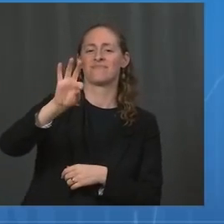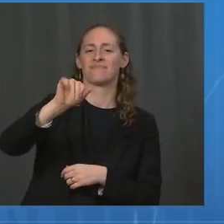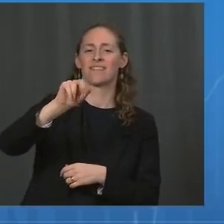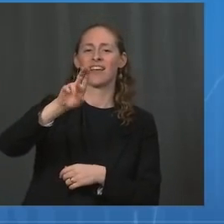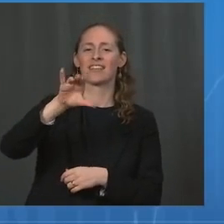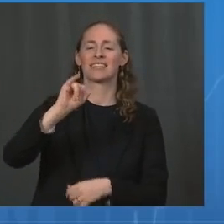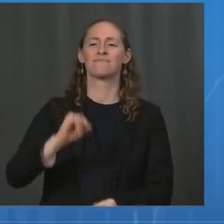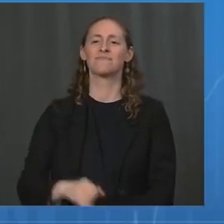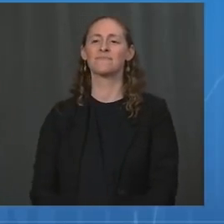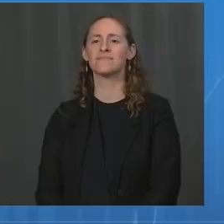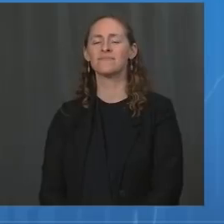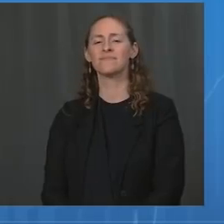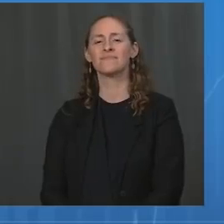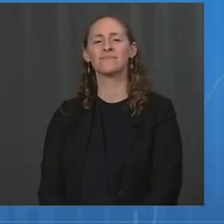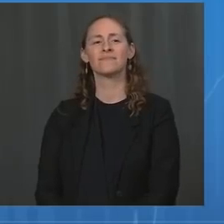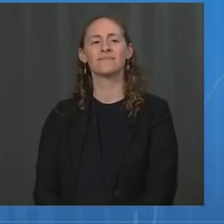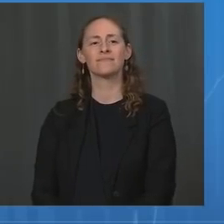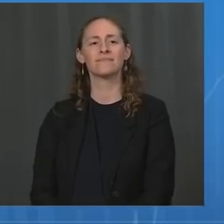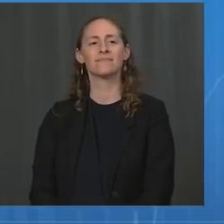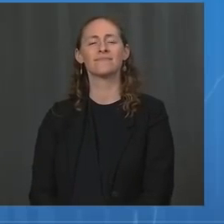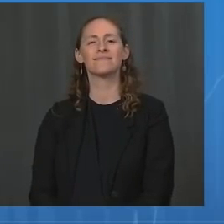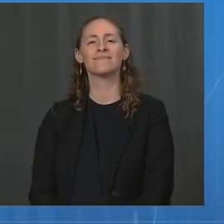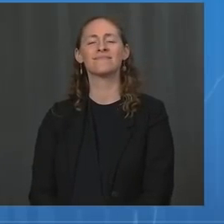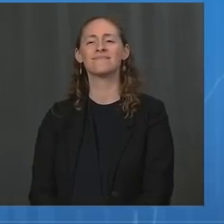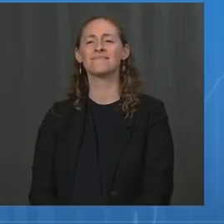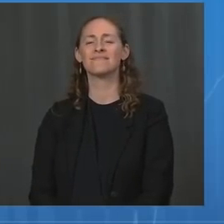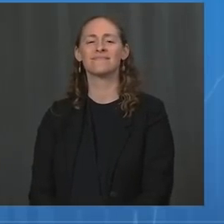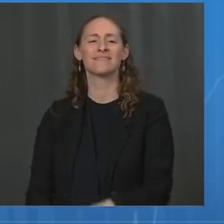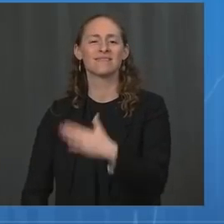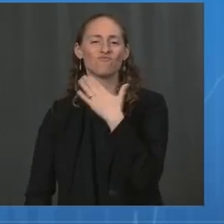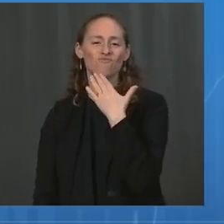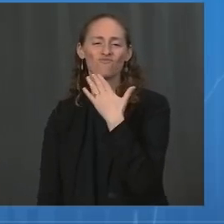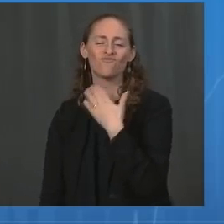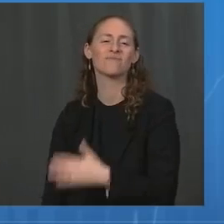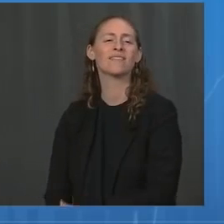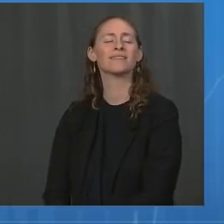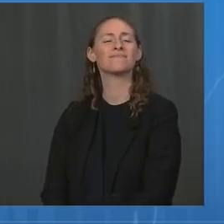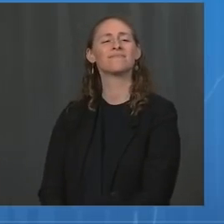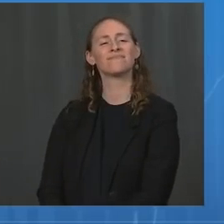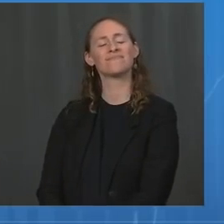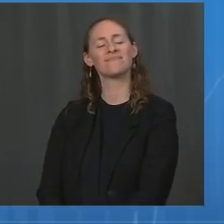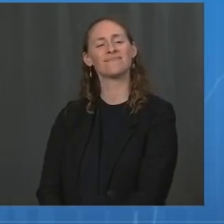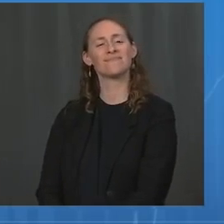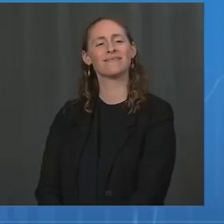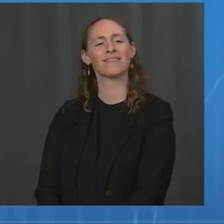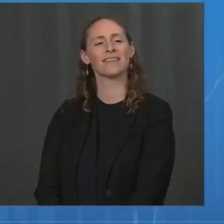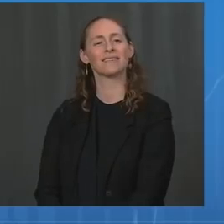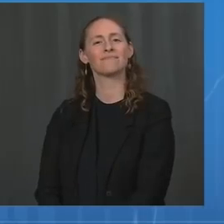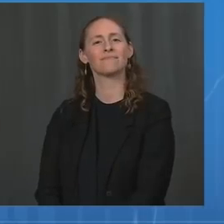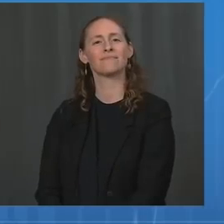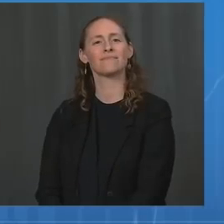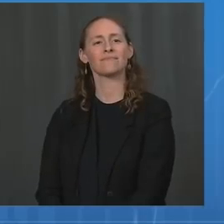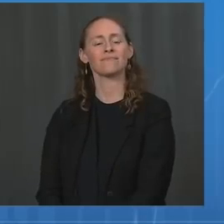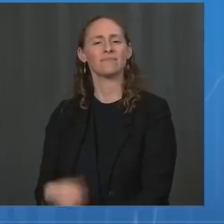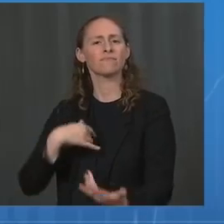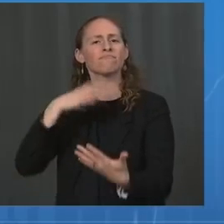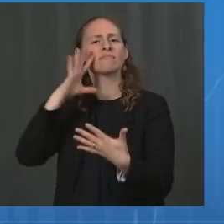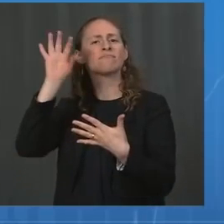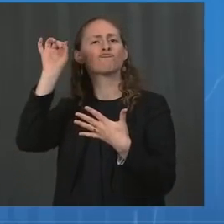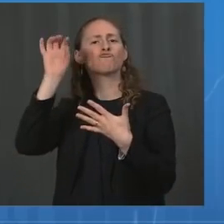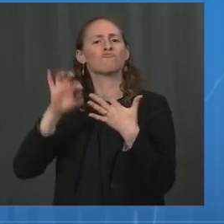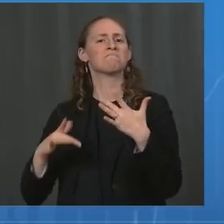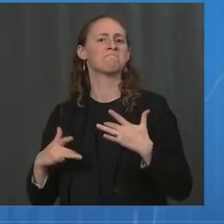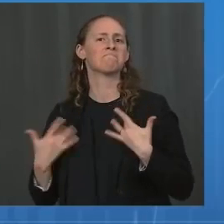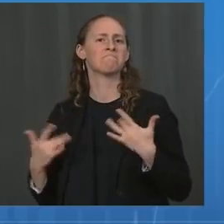Dr. Thank you very much, Dr. Walensky. I would like to now update you on COVID-19 vaccination in